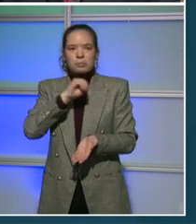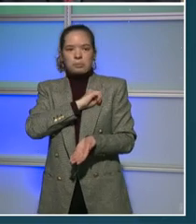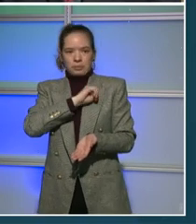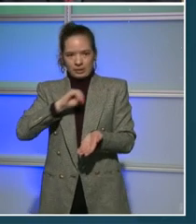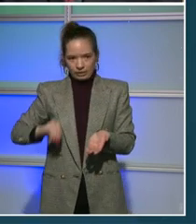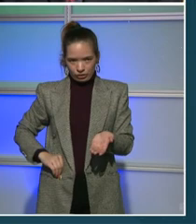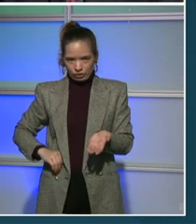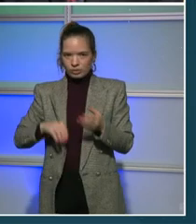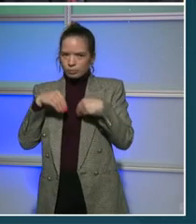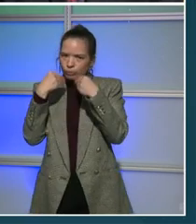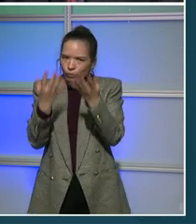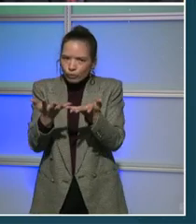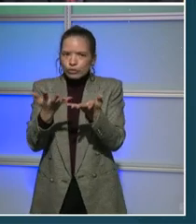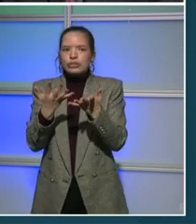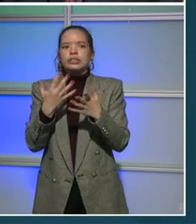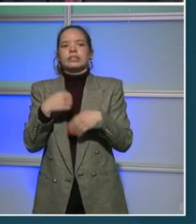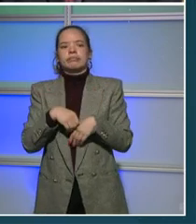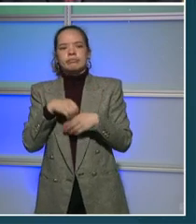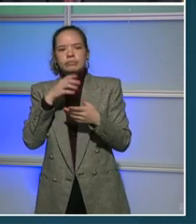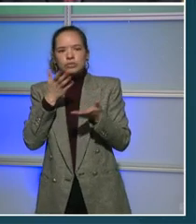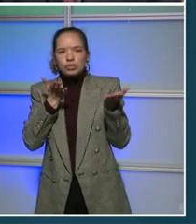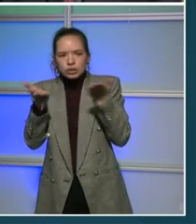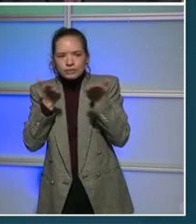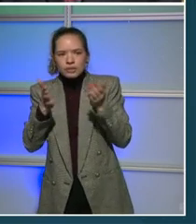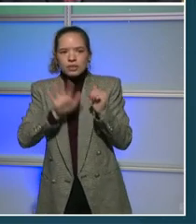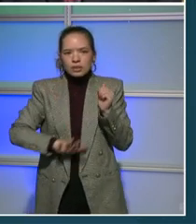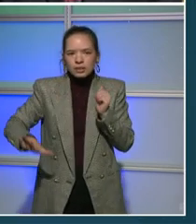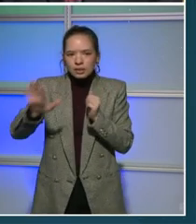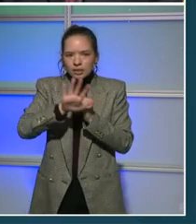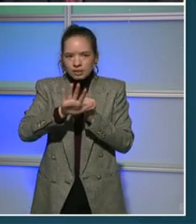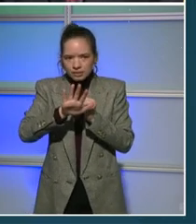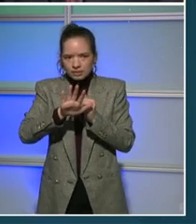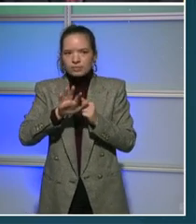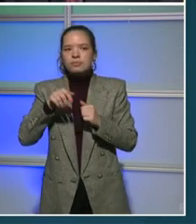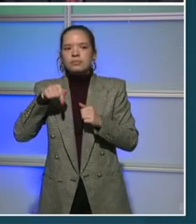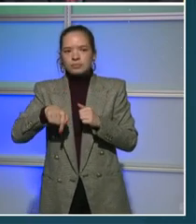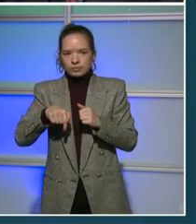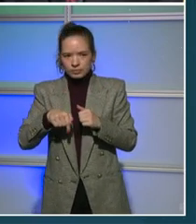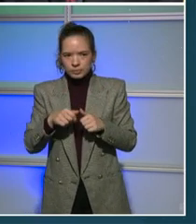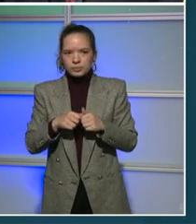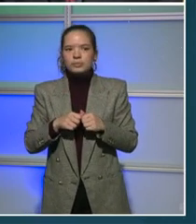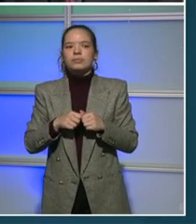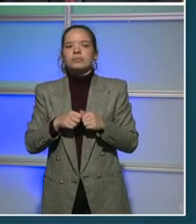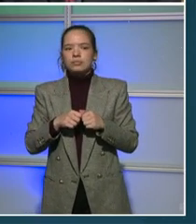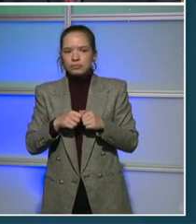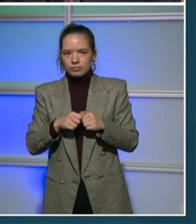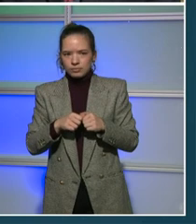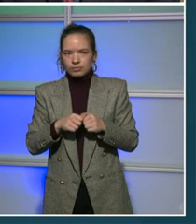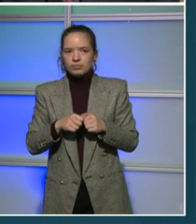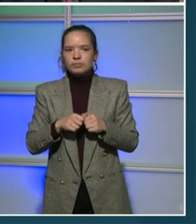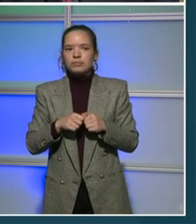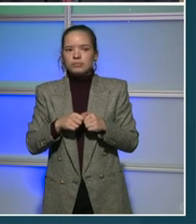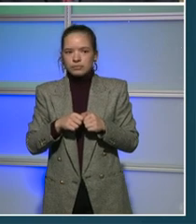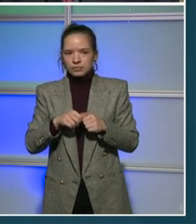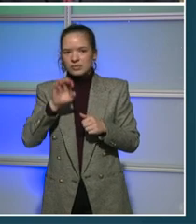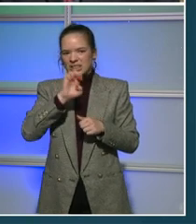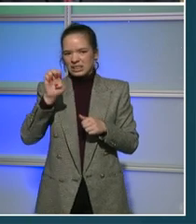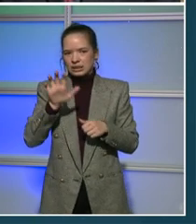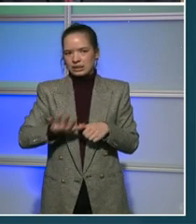Construction is just about to begin for the district's new state-of-the-art hospital at the St. Elizabeth's East Campus.